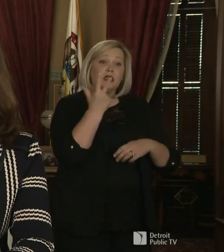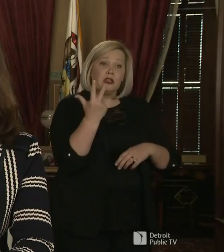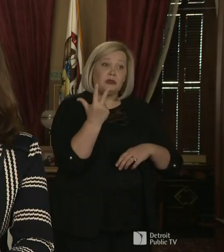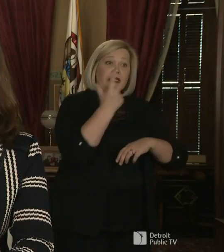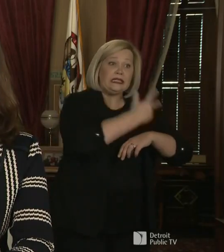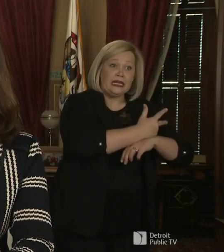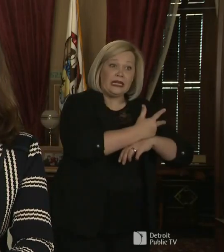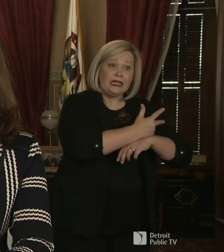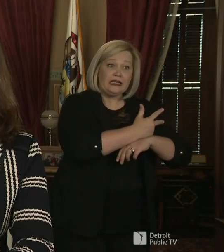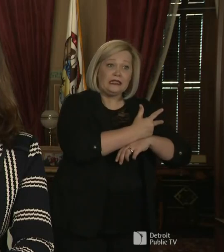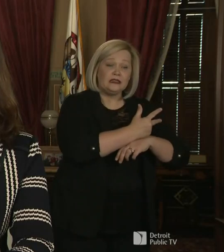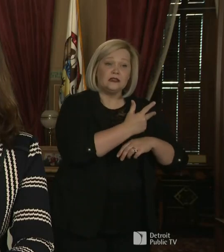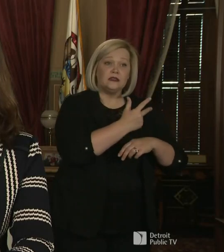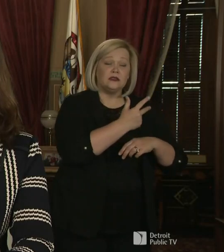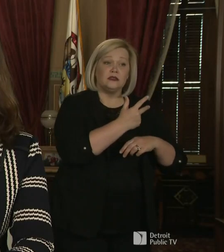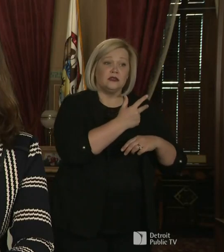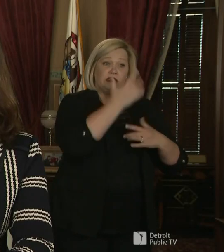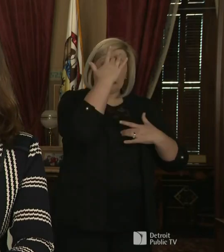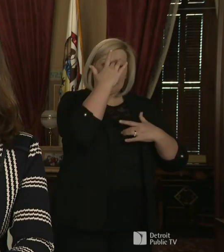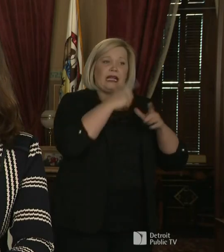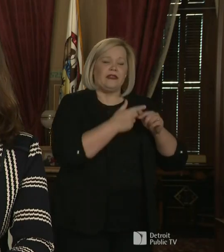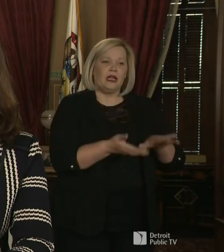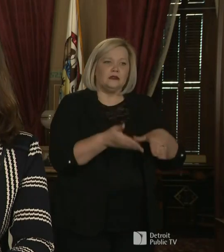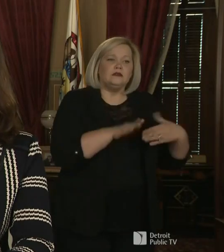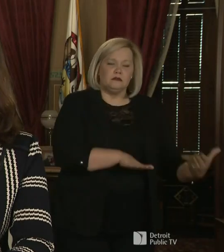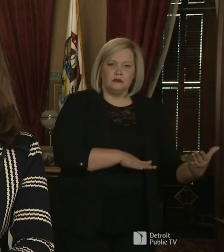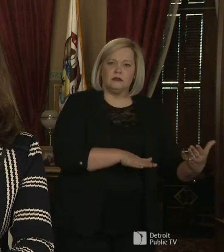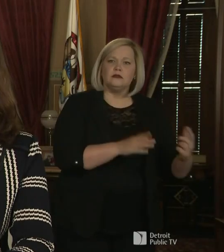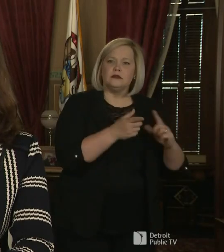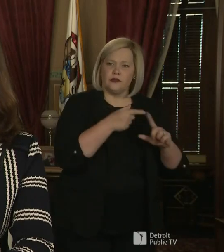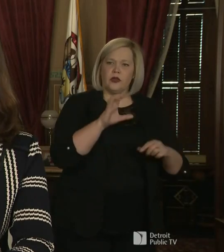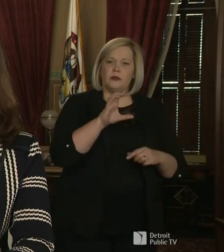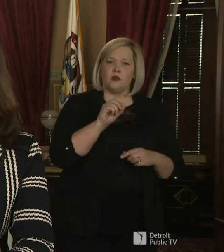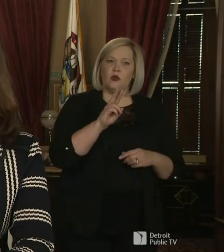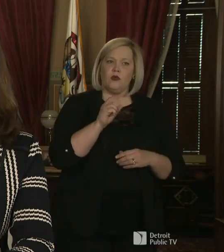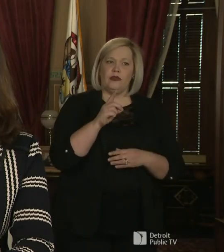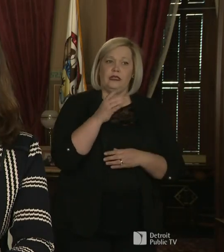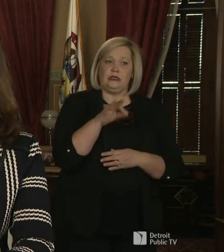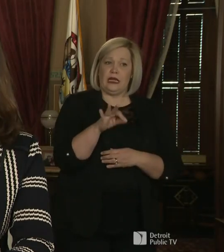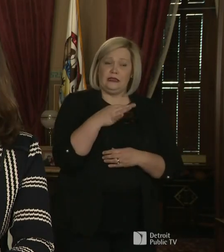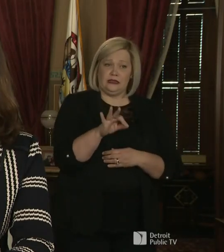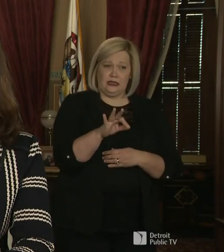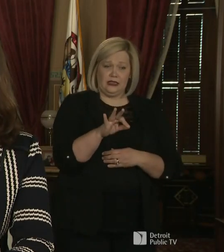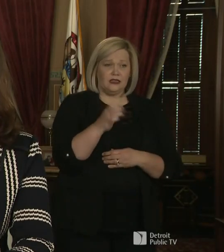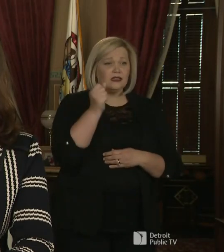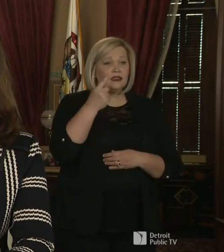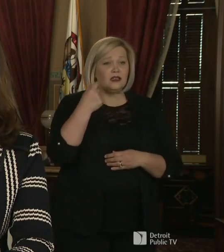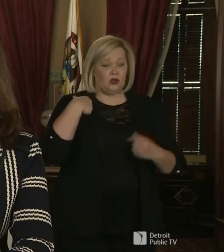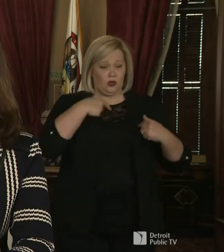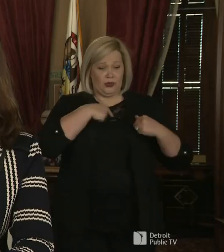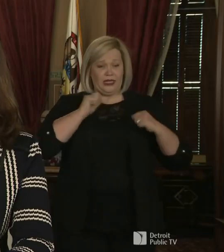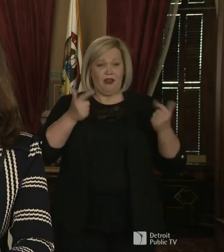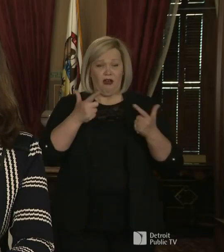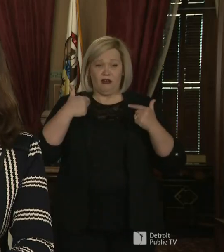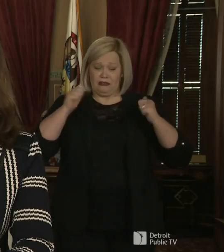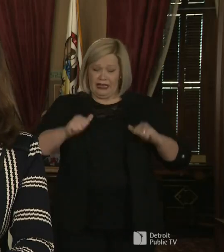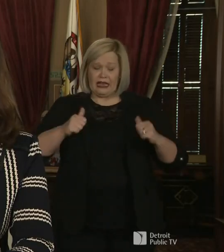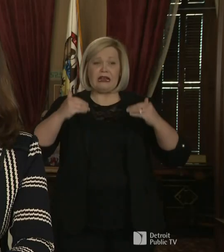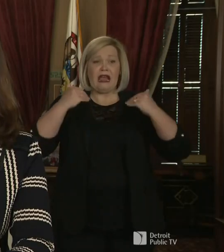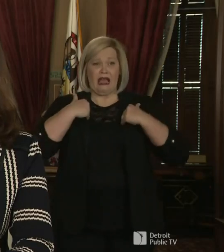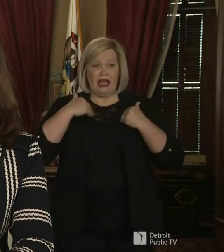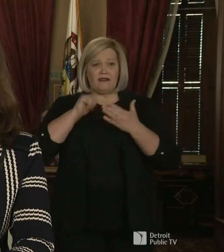then he lost his battle and passed away from COVID-19. We can be carrying this deadly virus and not even know it,